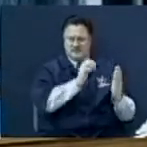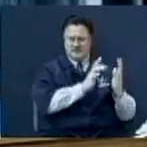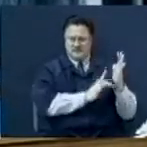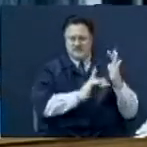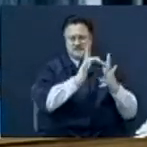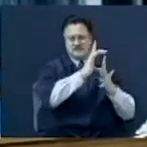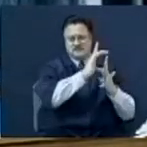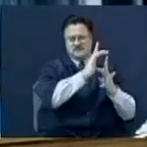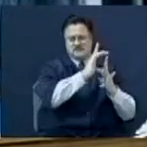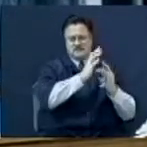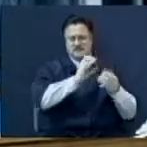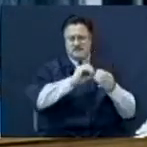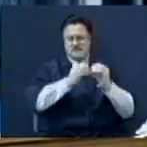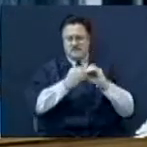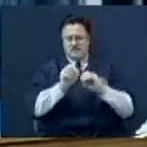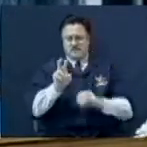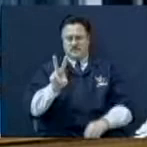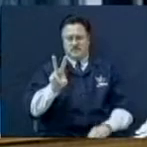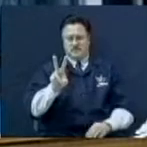Number two.